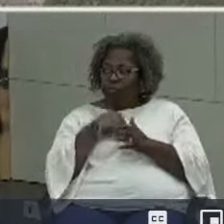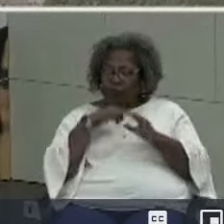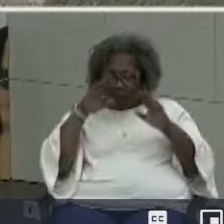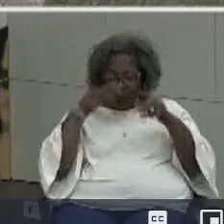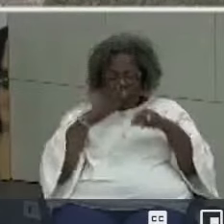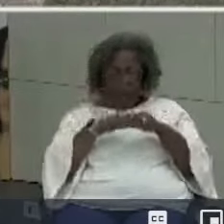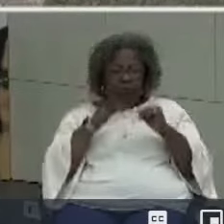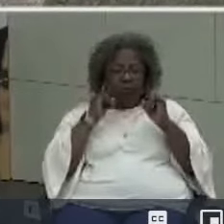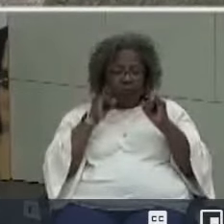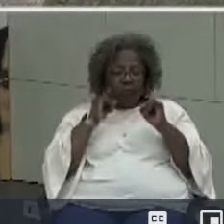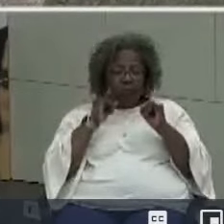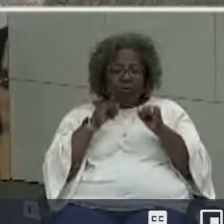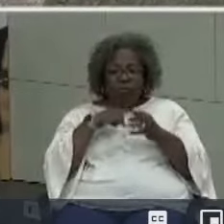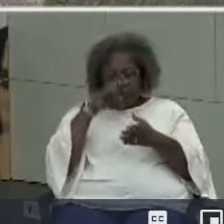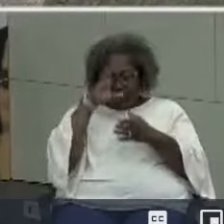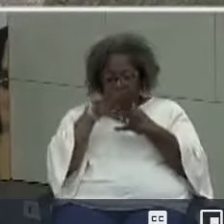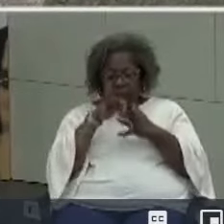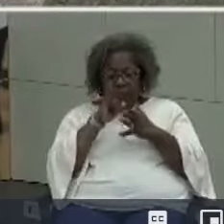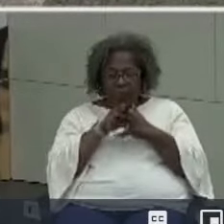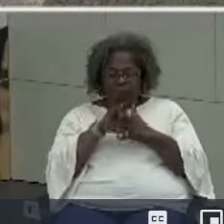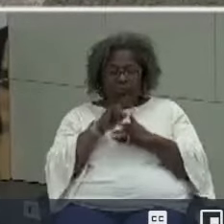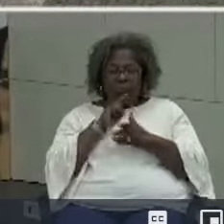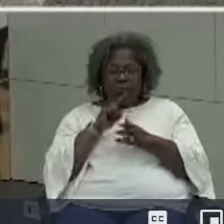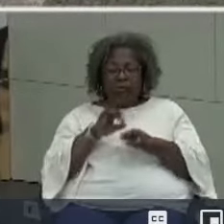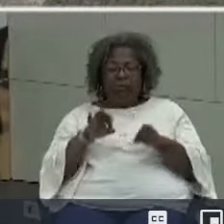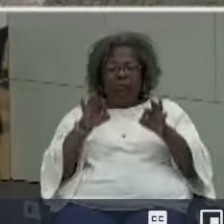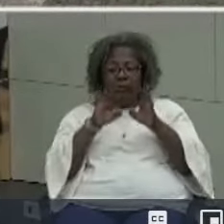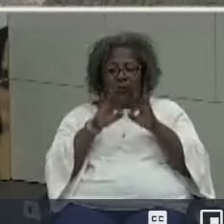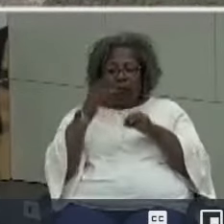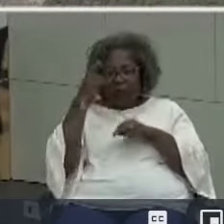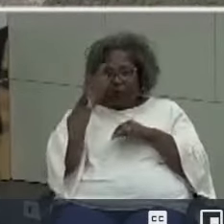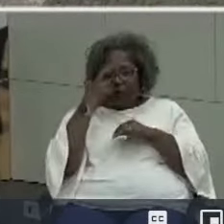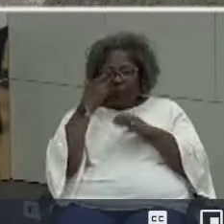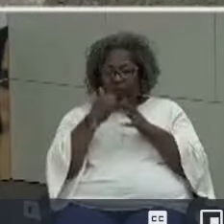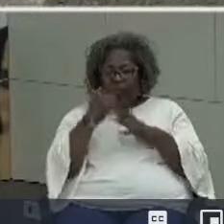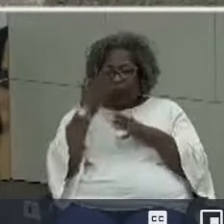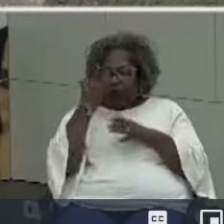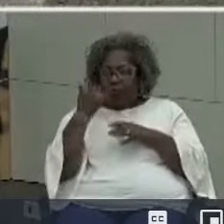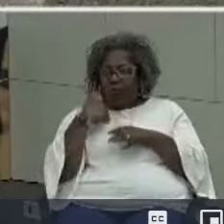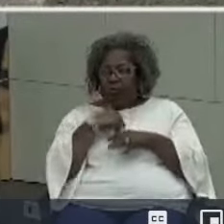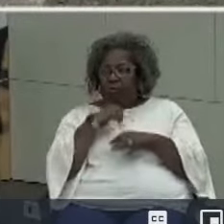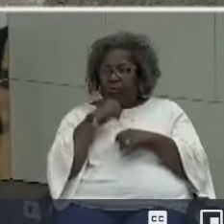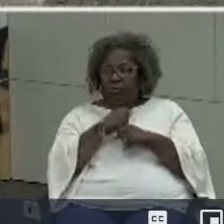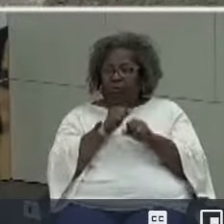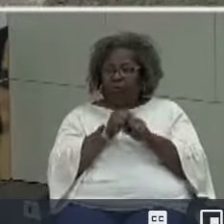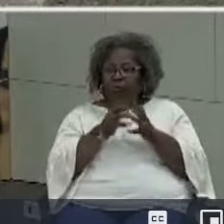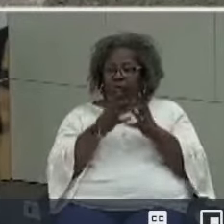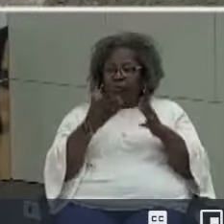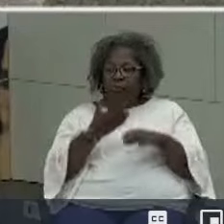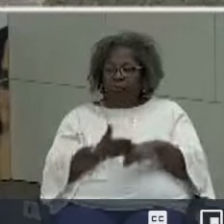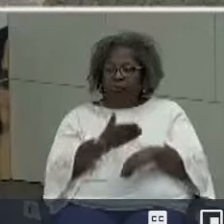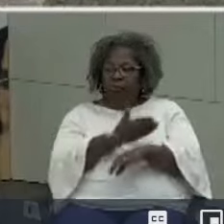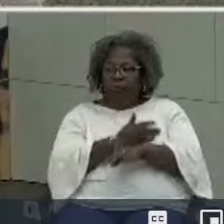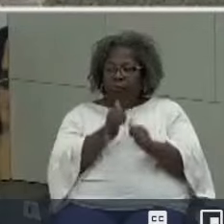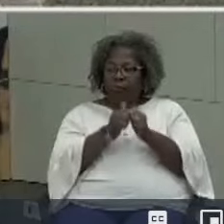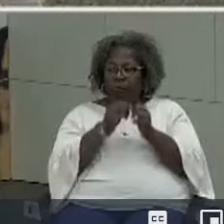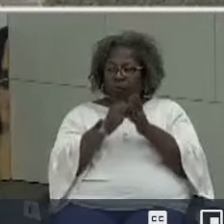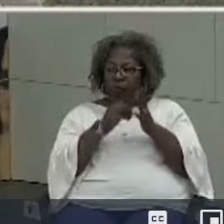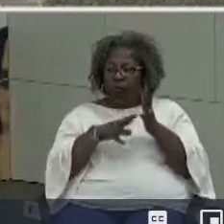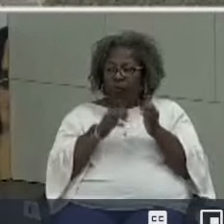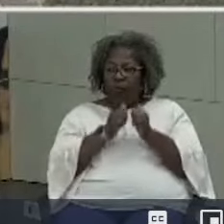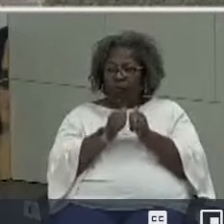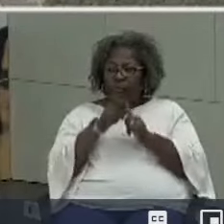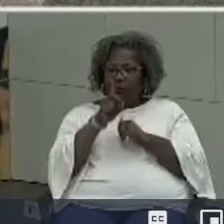instruction I believe that to be the key reason why we don't make as much growth and with students with disabilities